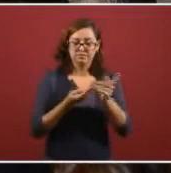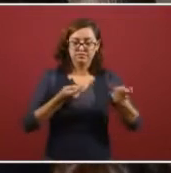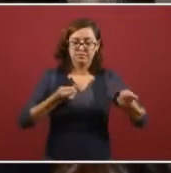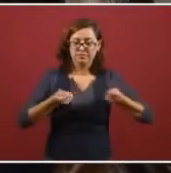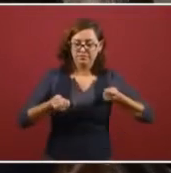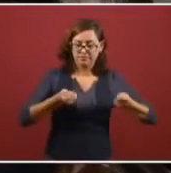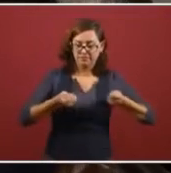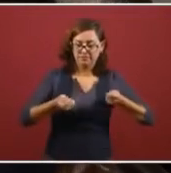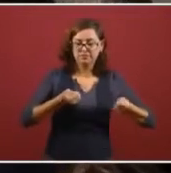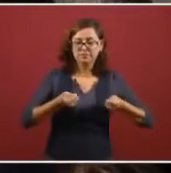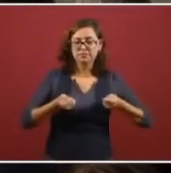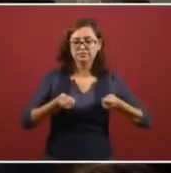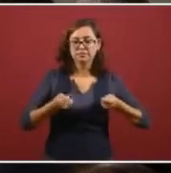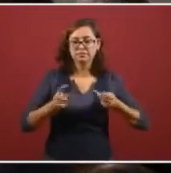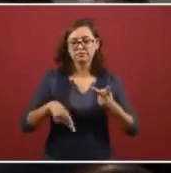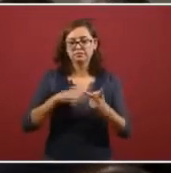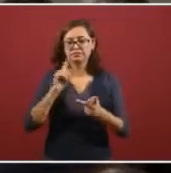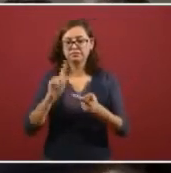controlling inflation.